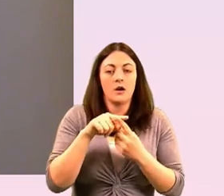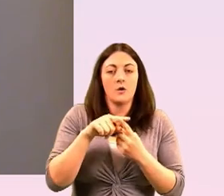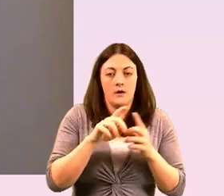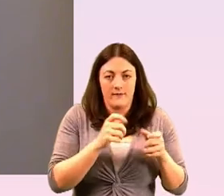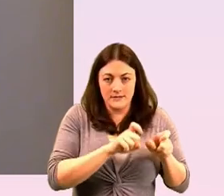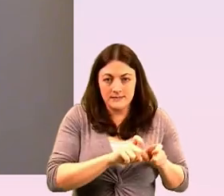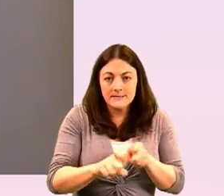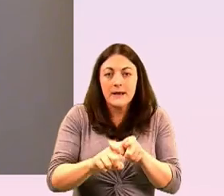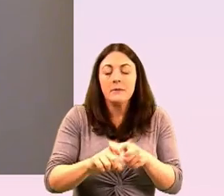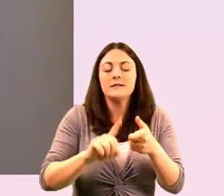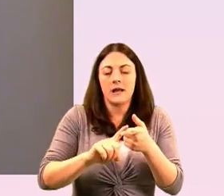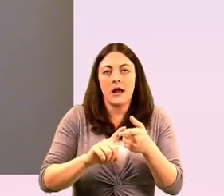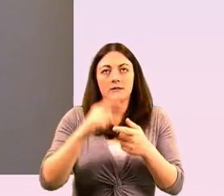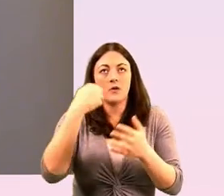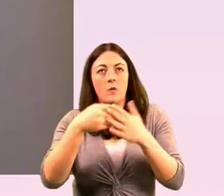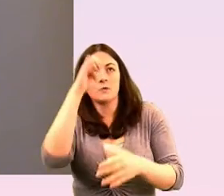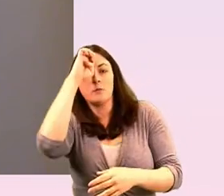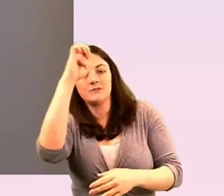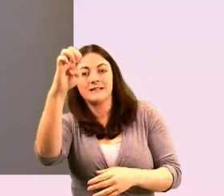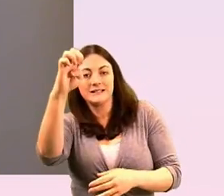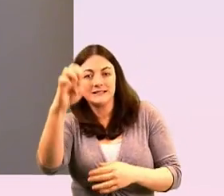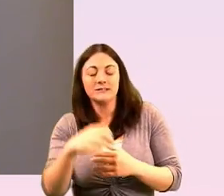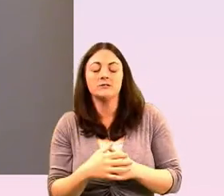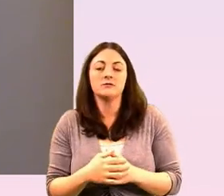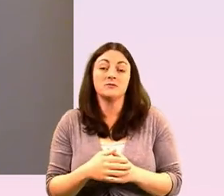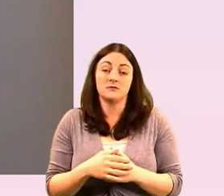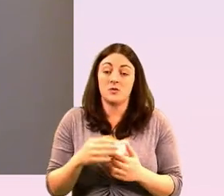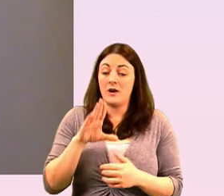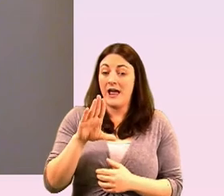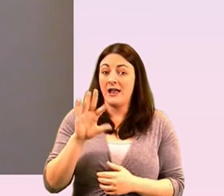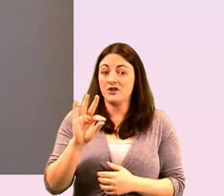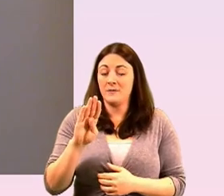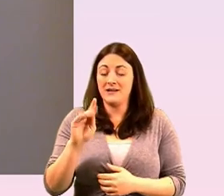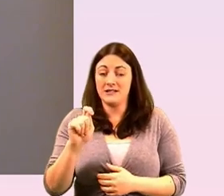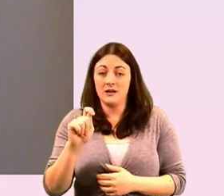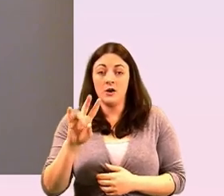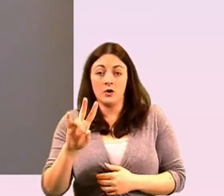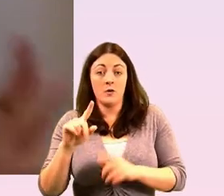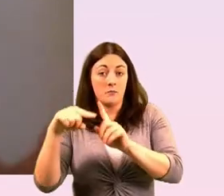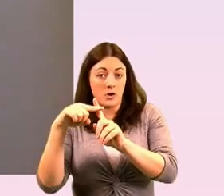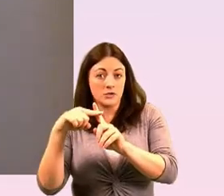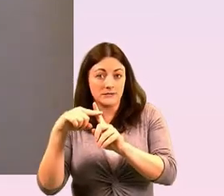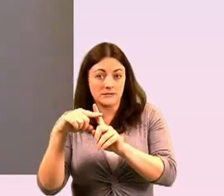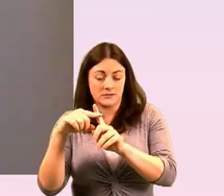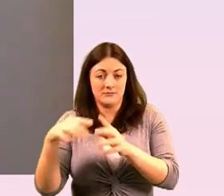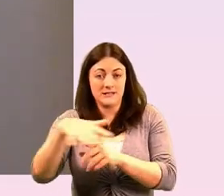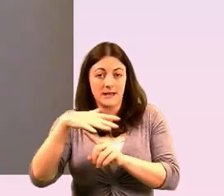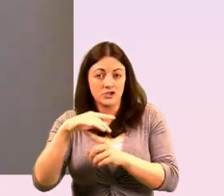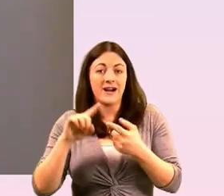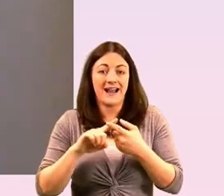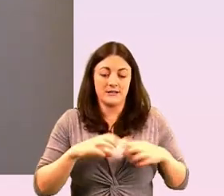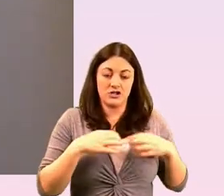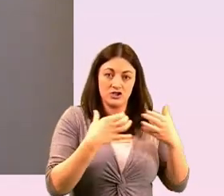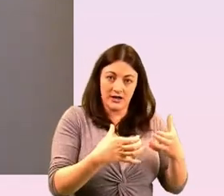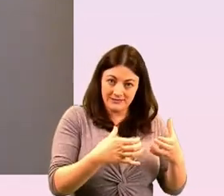predictability um our sector uh the lgbtq plus sector and then obviously the charitable sector sector